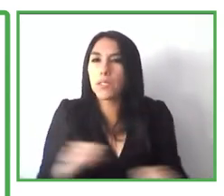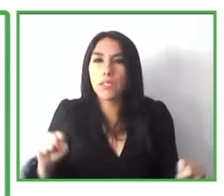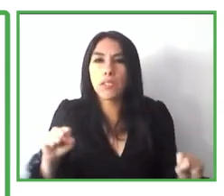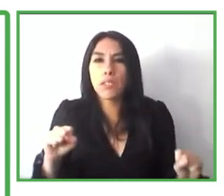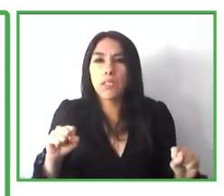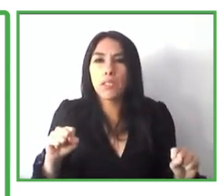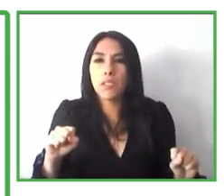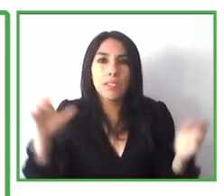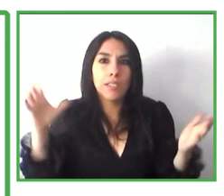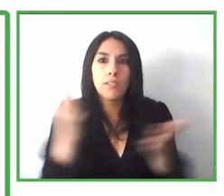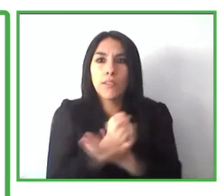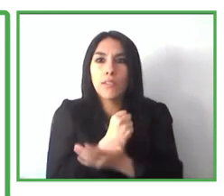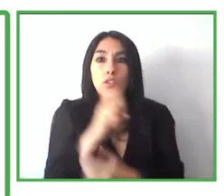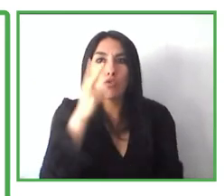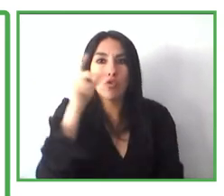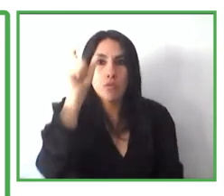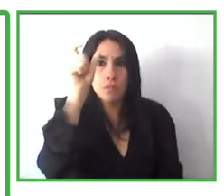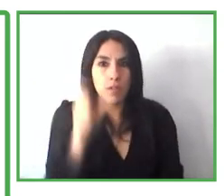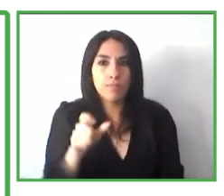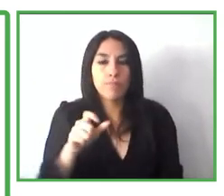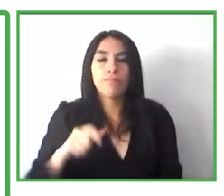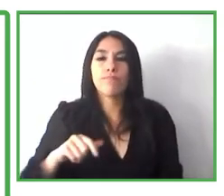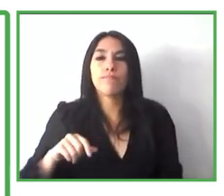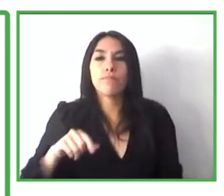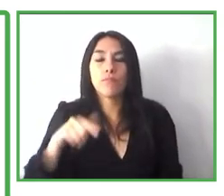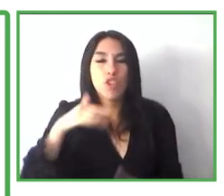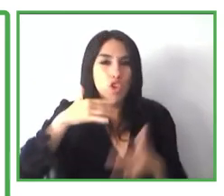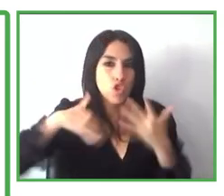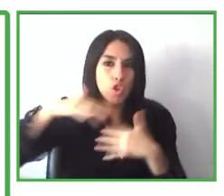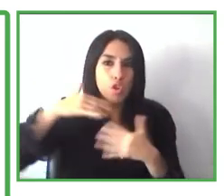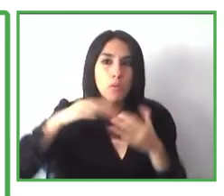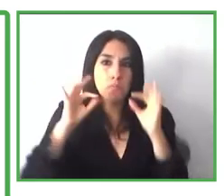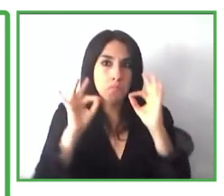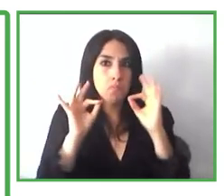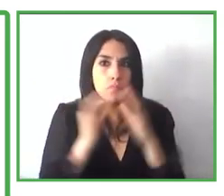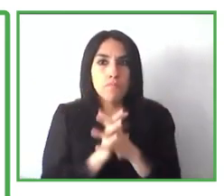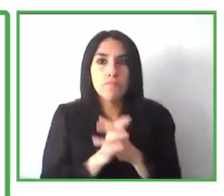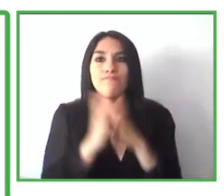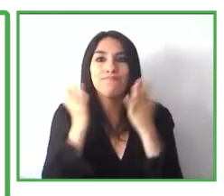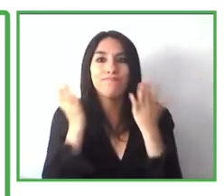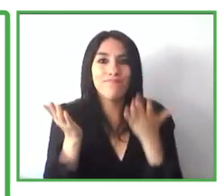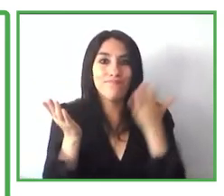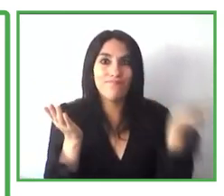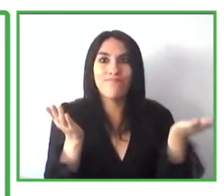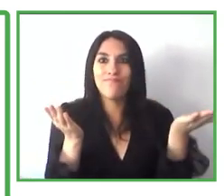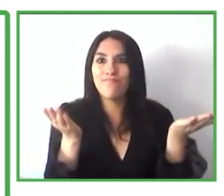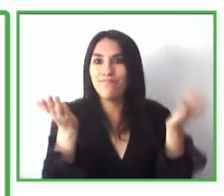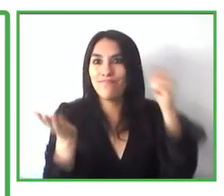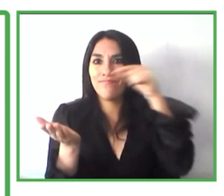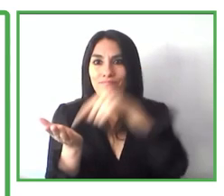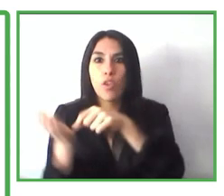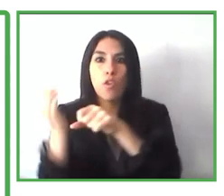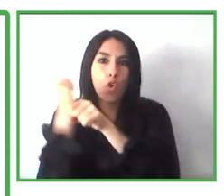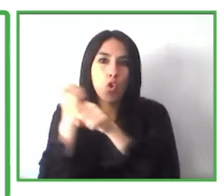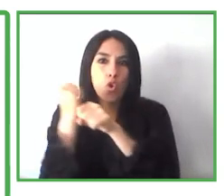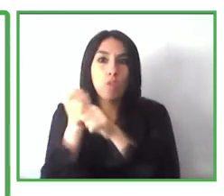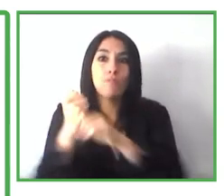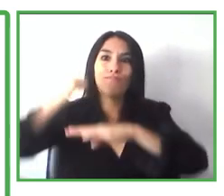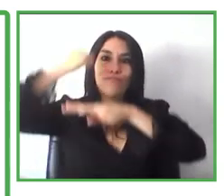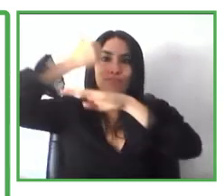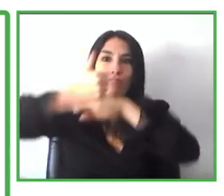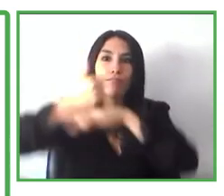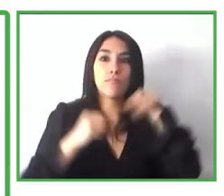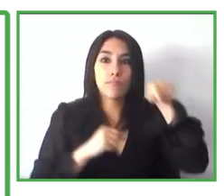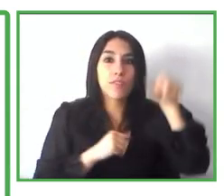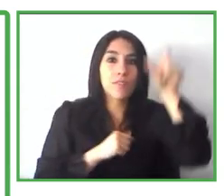successful unless the employer is happy as well. So the idea is that the employer and the employee are